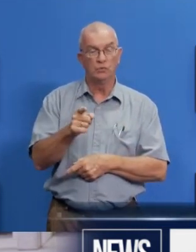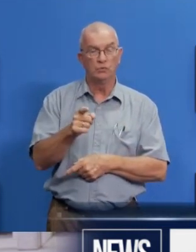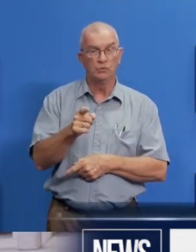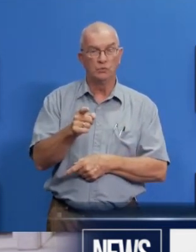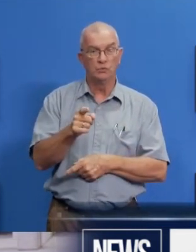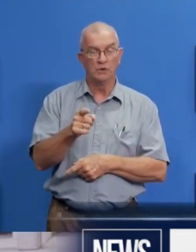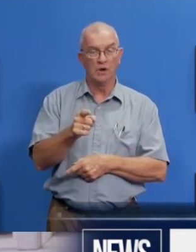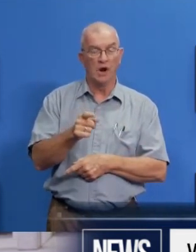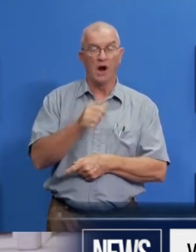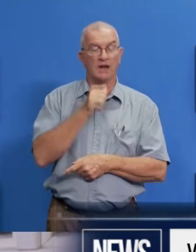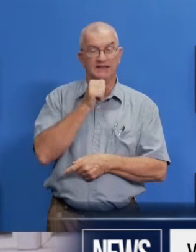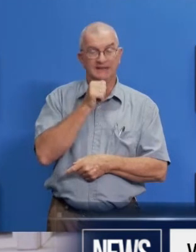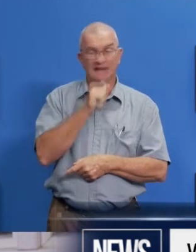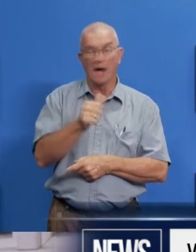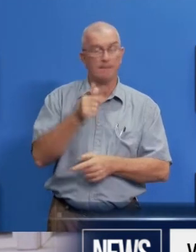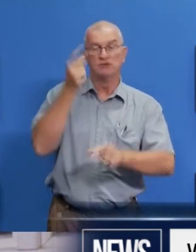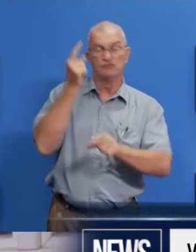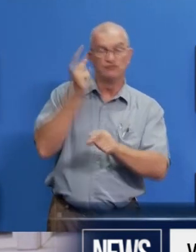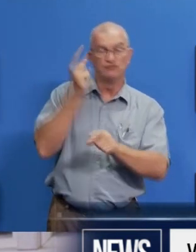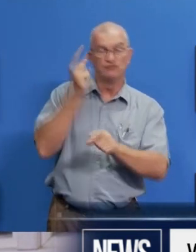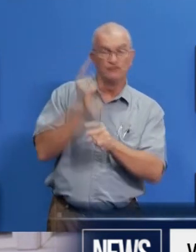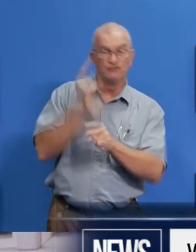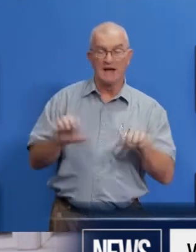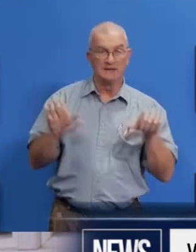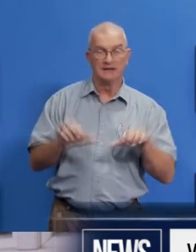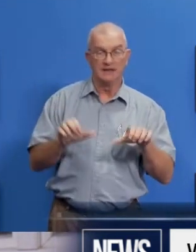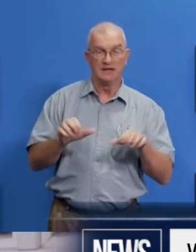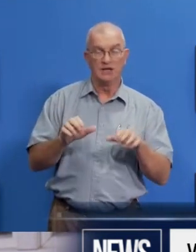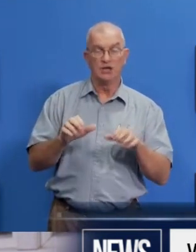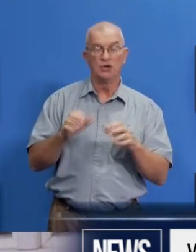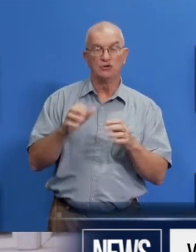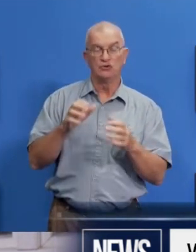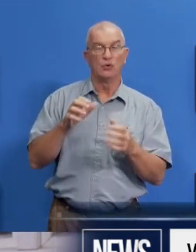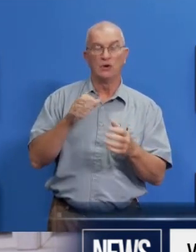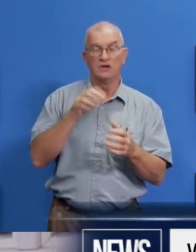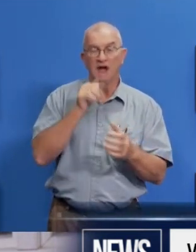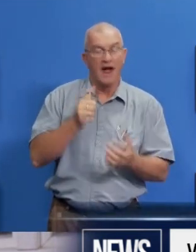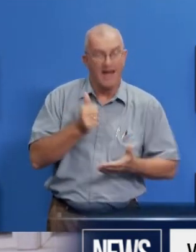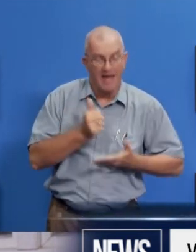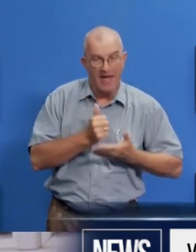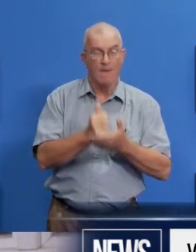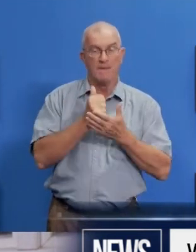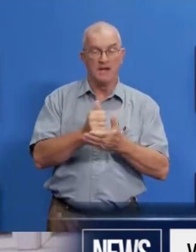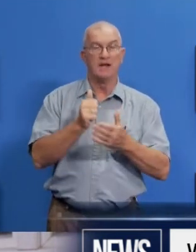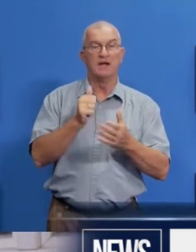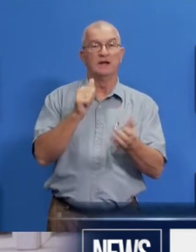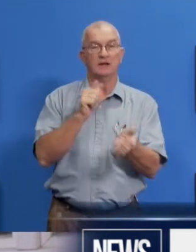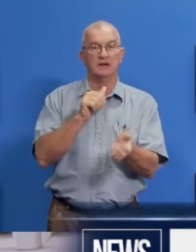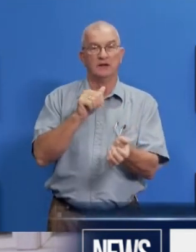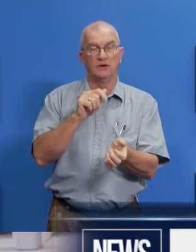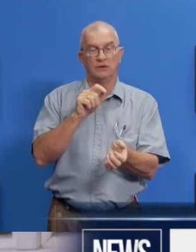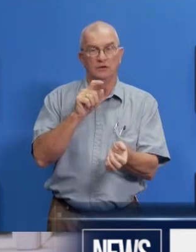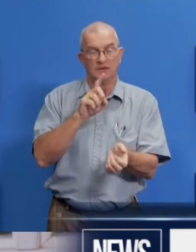irresponsible and weakening our line of response by your negativity.